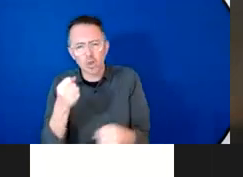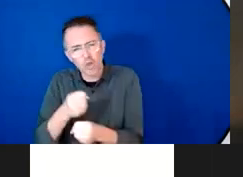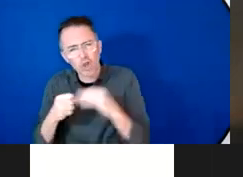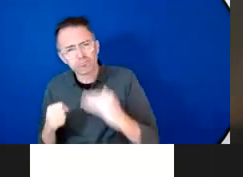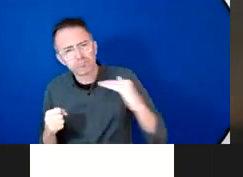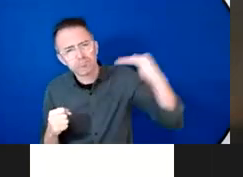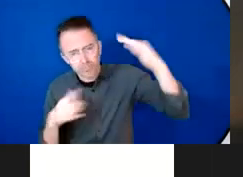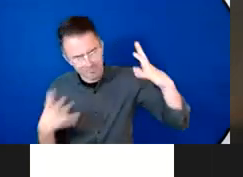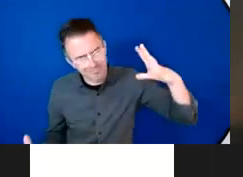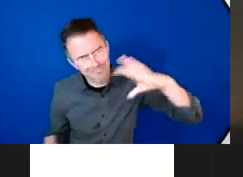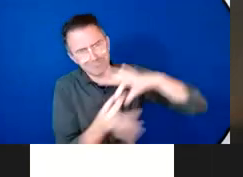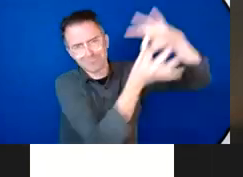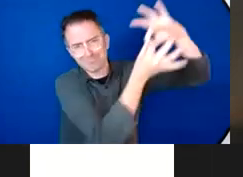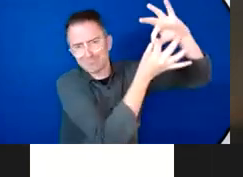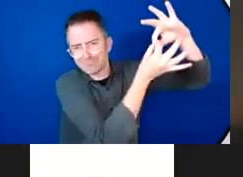them